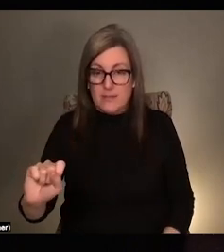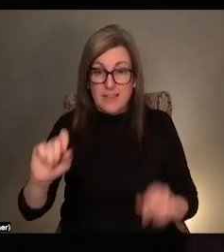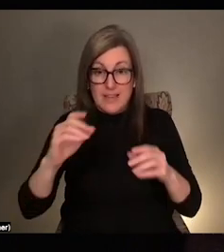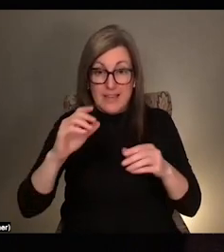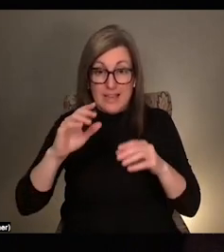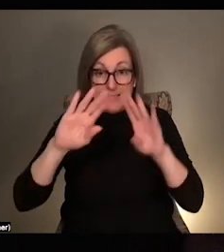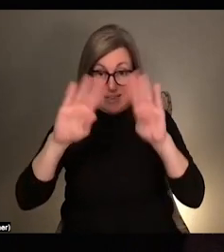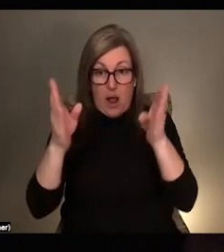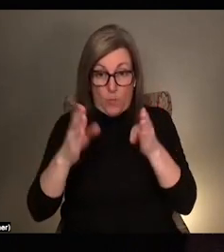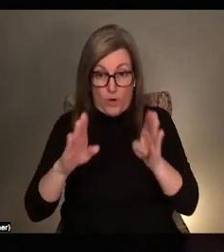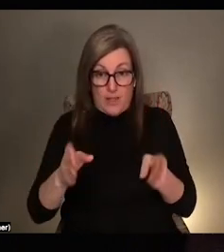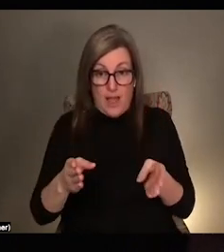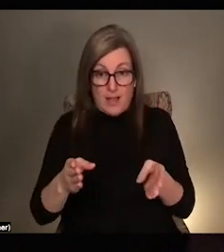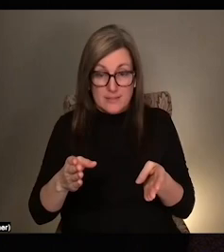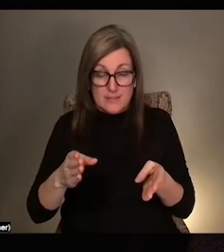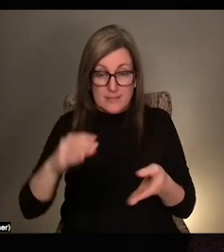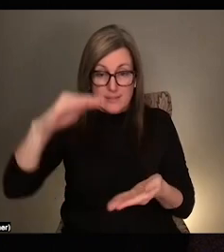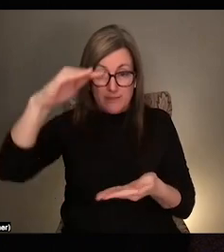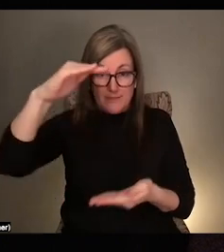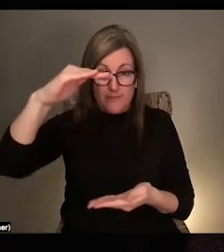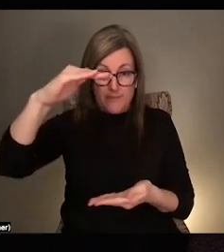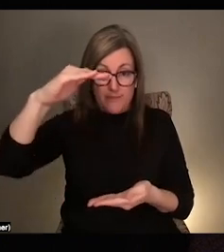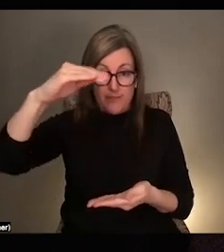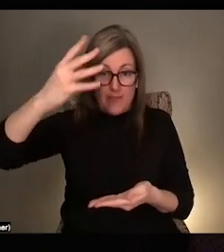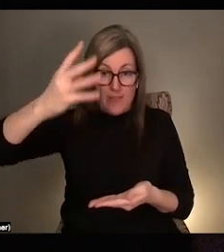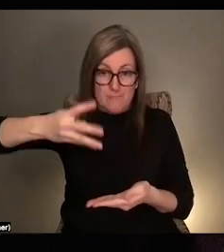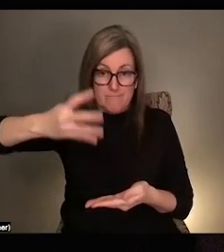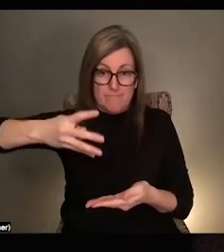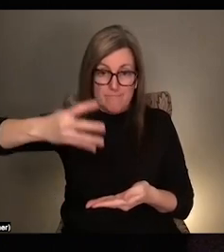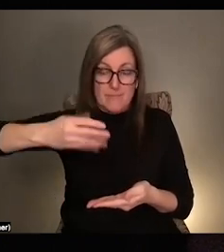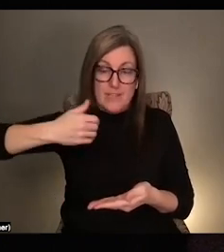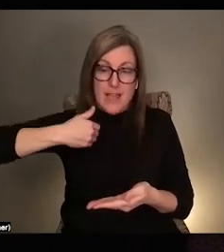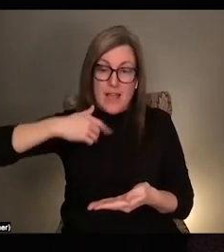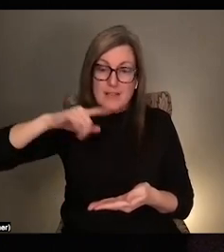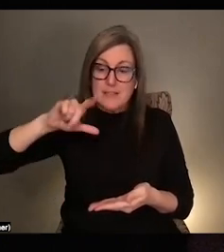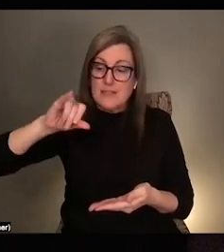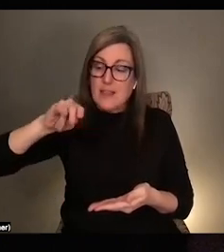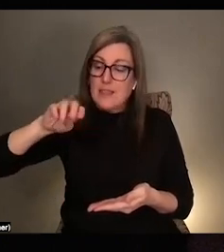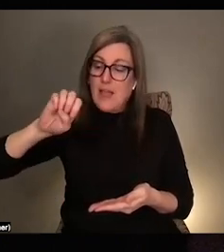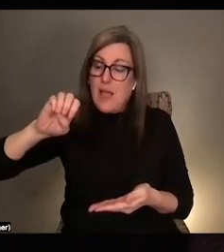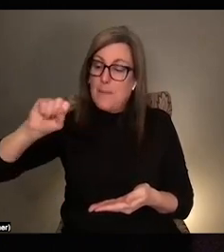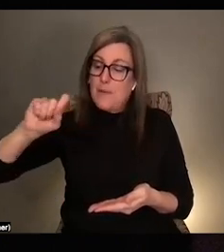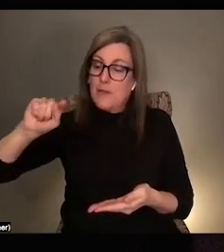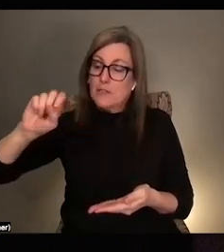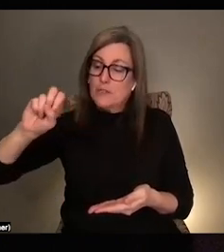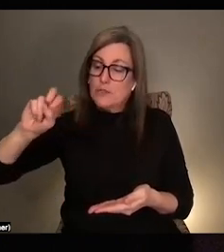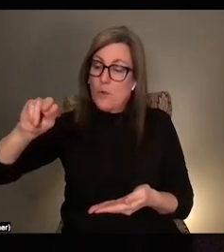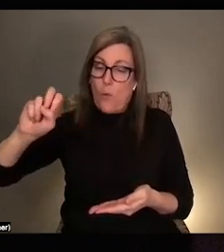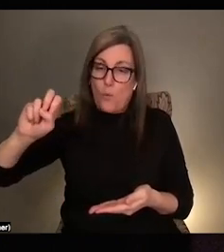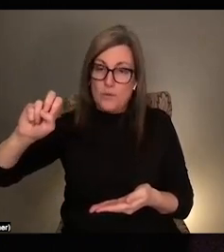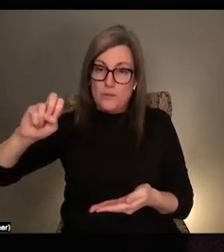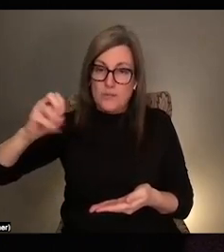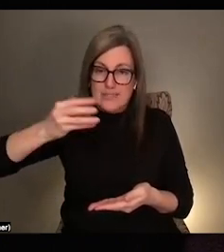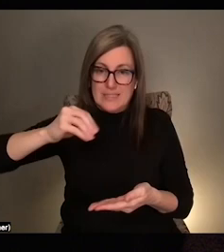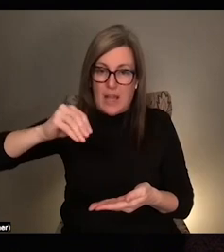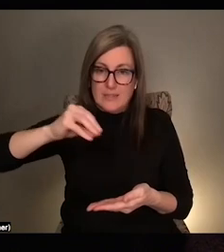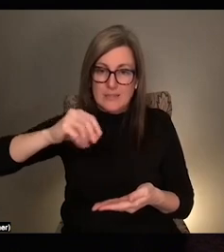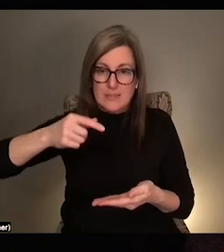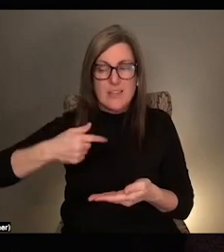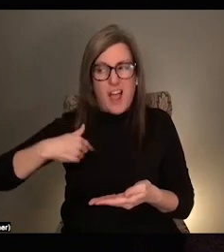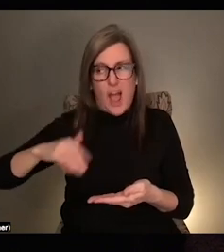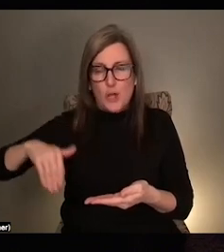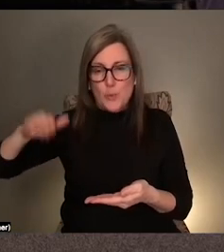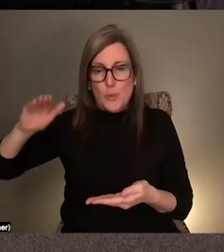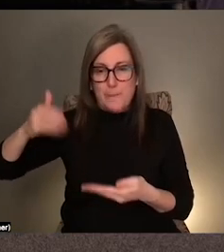filled with, um, like limestone and granite dust from a stone quarry that I grew up next to